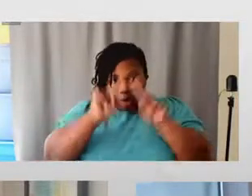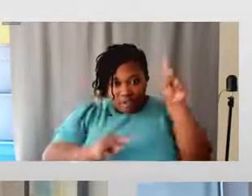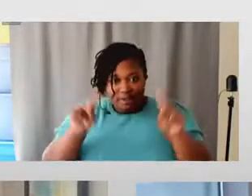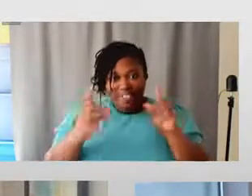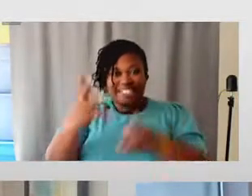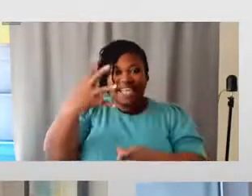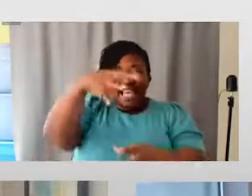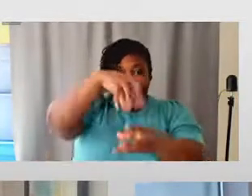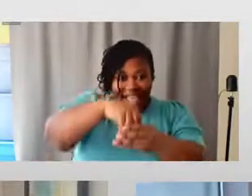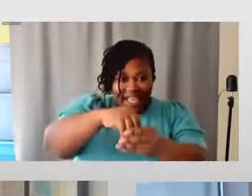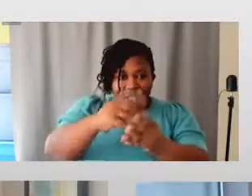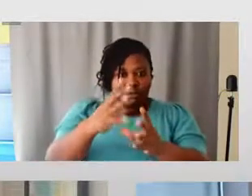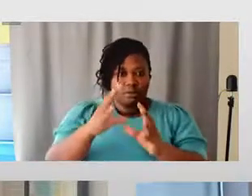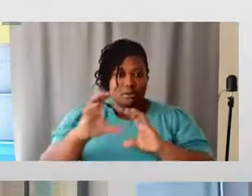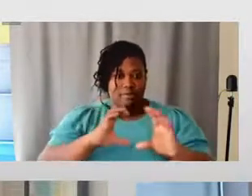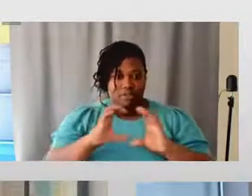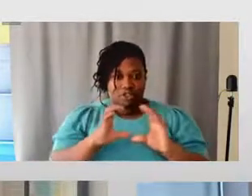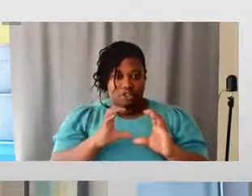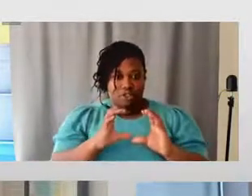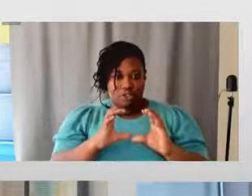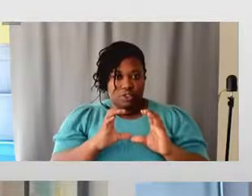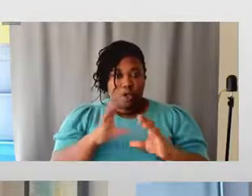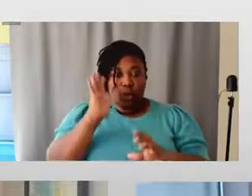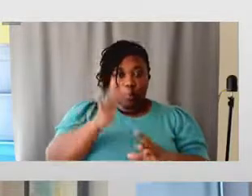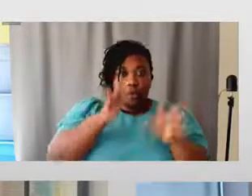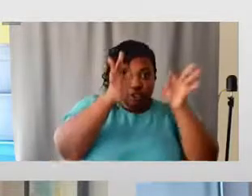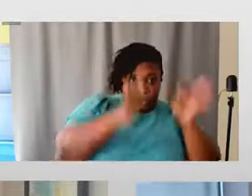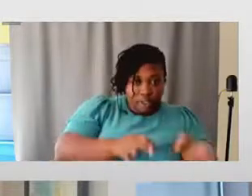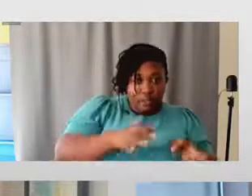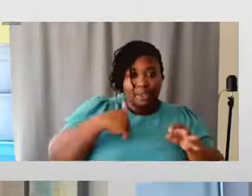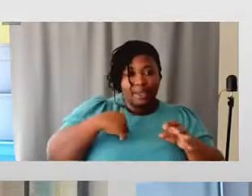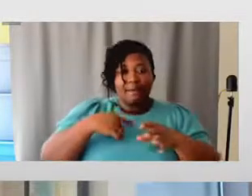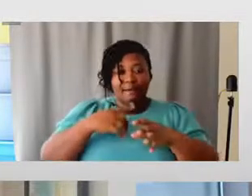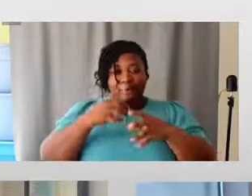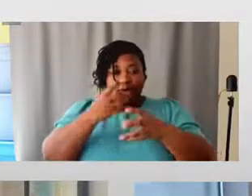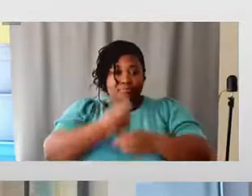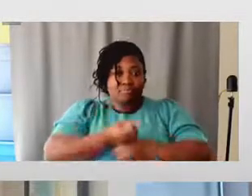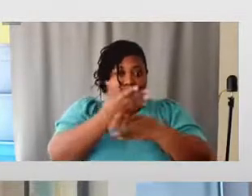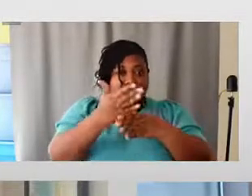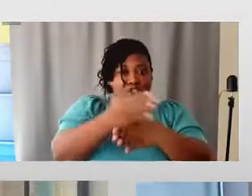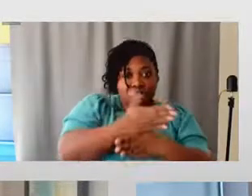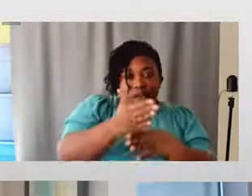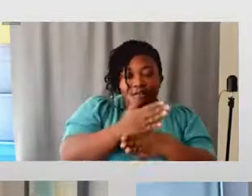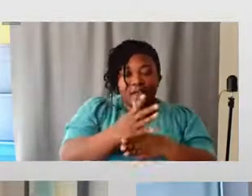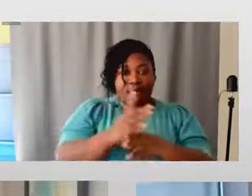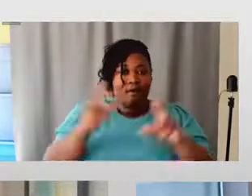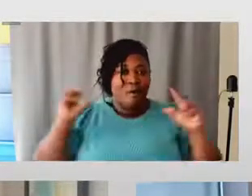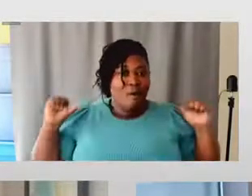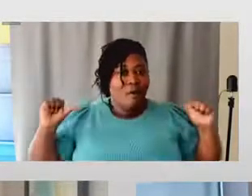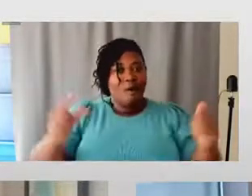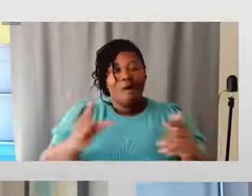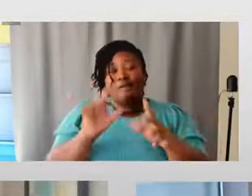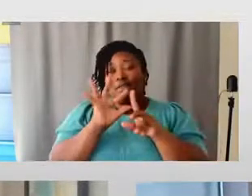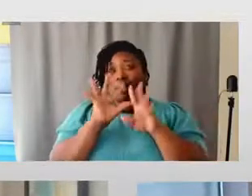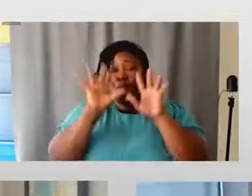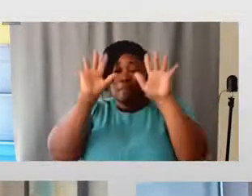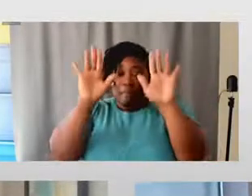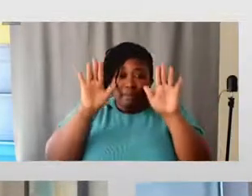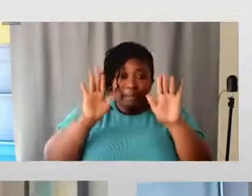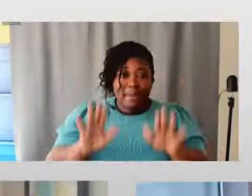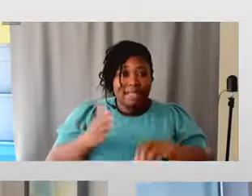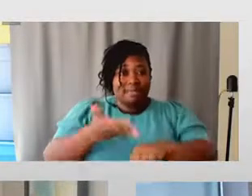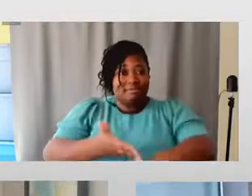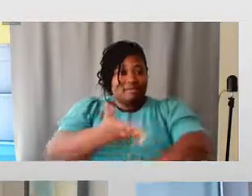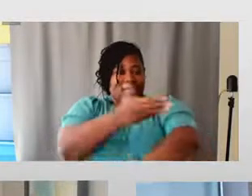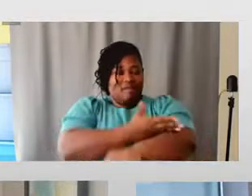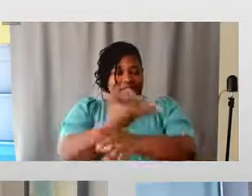conversations. Dictating and determining and contributing to all of the amazing advances that we will be able to have in science,